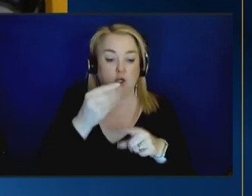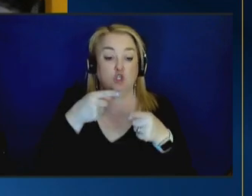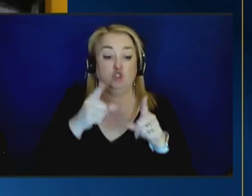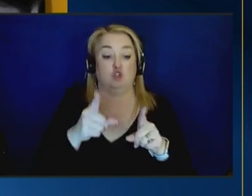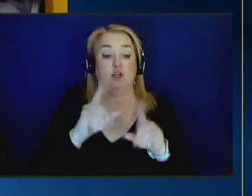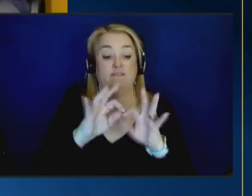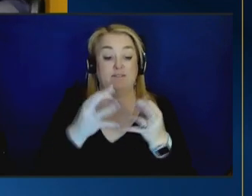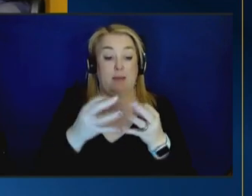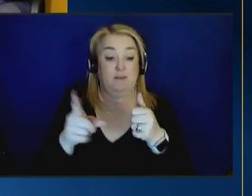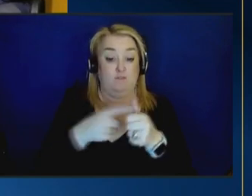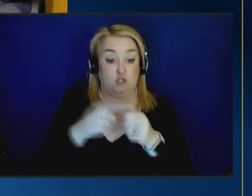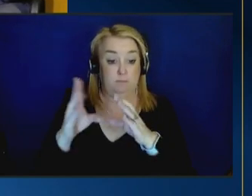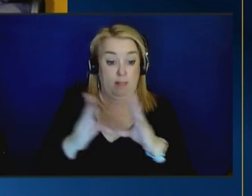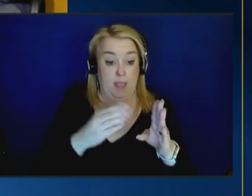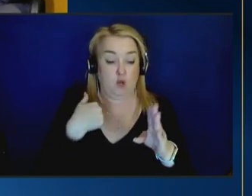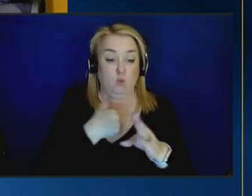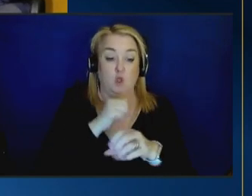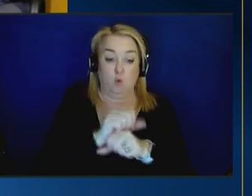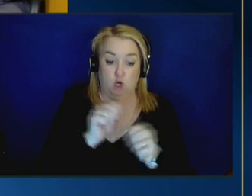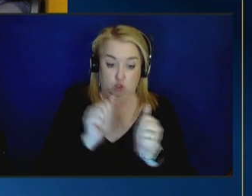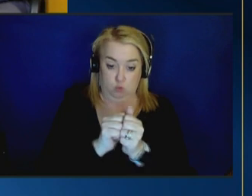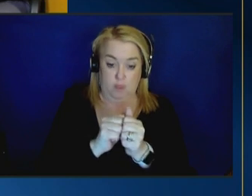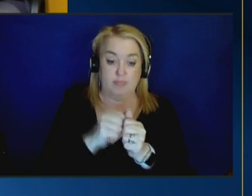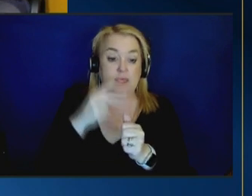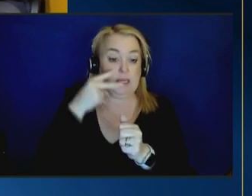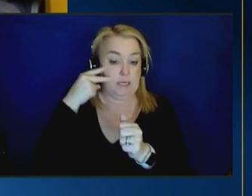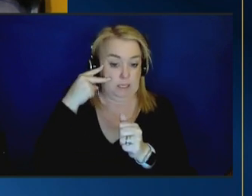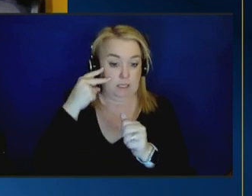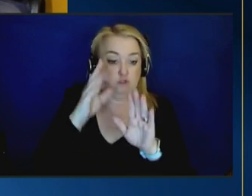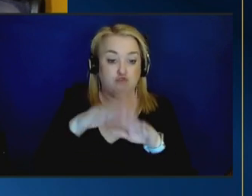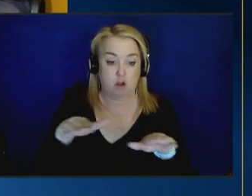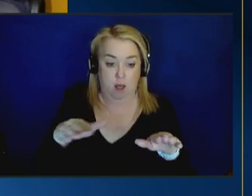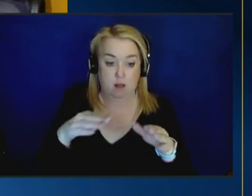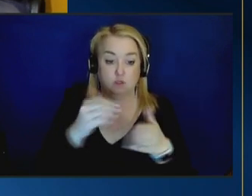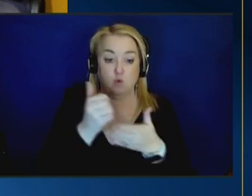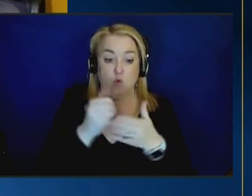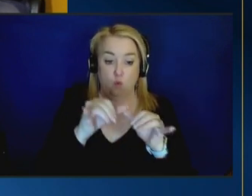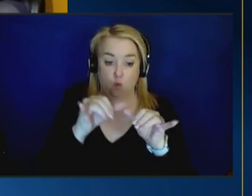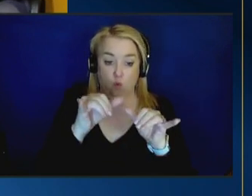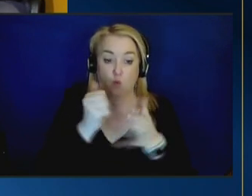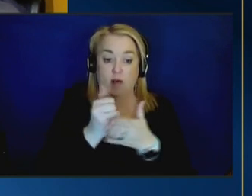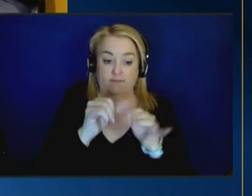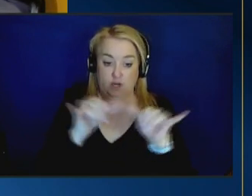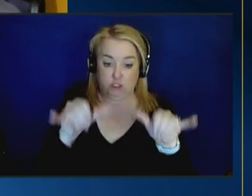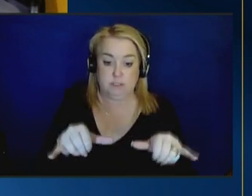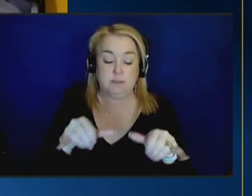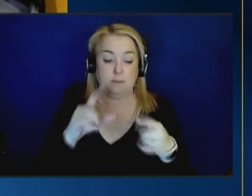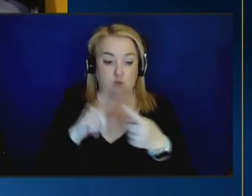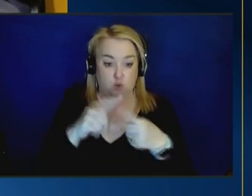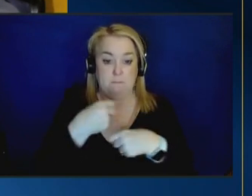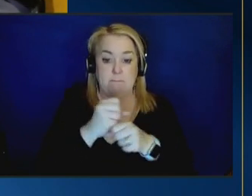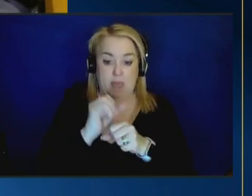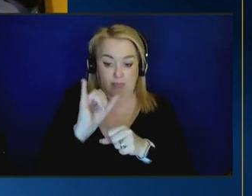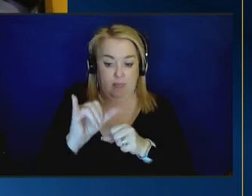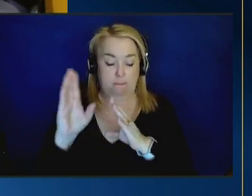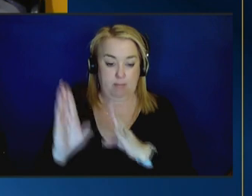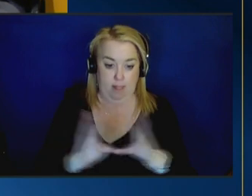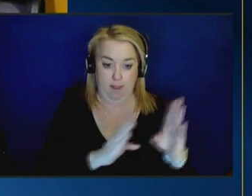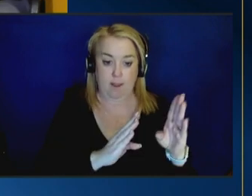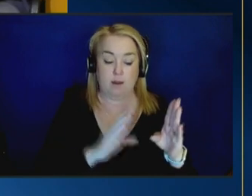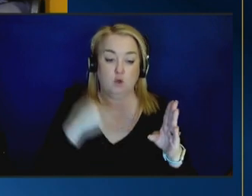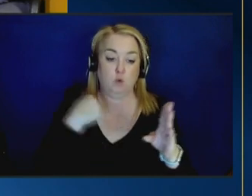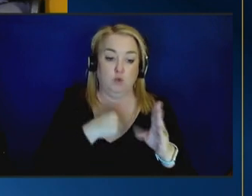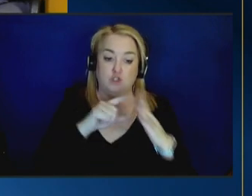we worked with the oklahoma indian child welfare association uh to really craft that plan together so we started with the foundation of collaboration